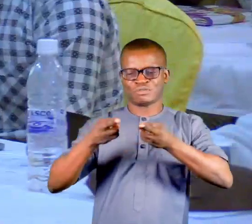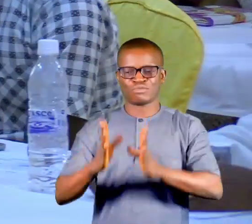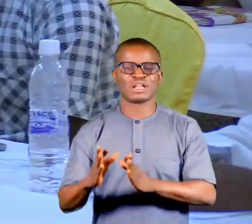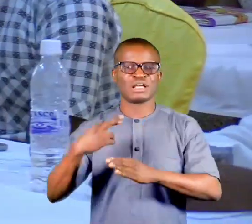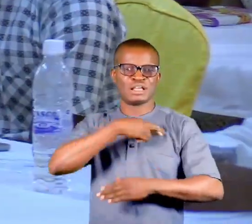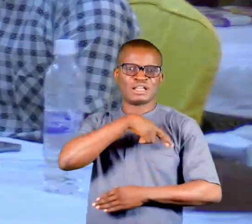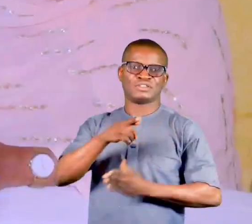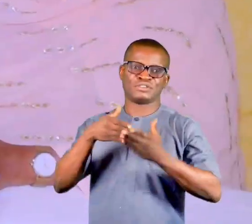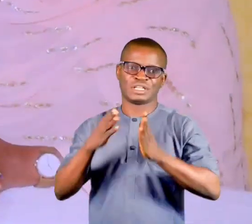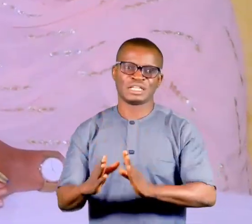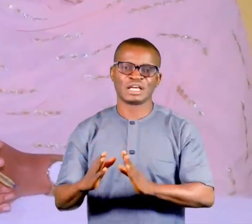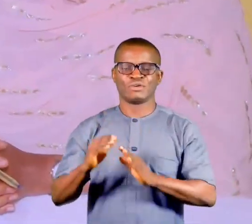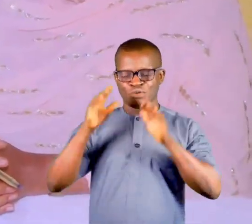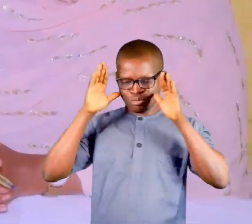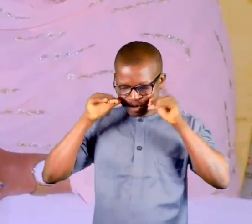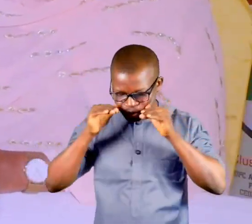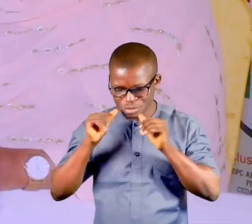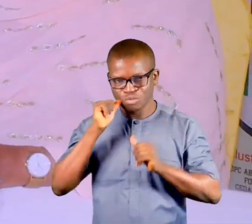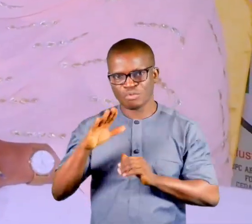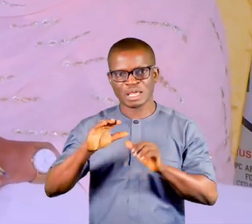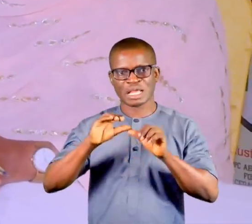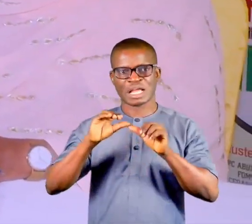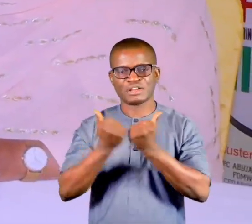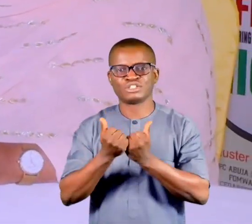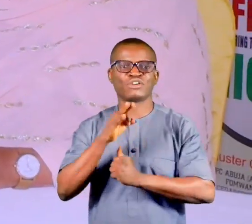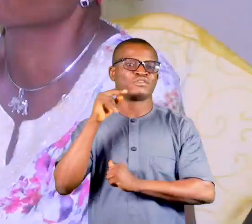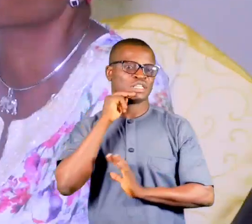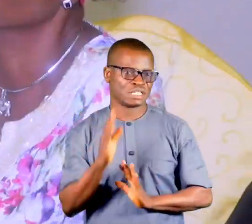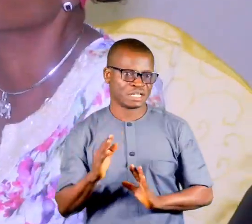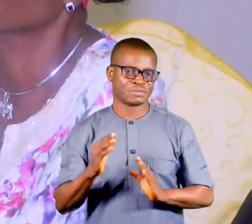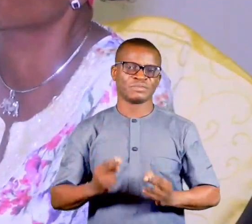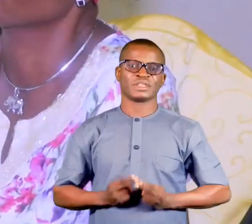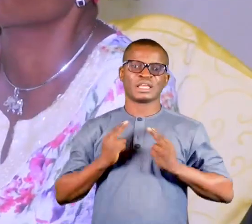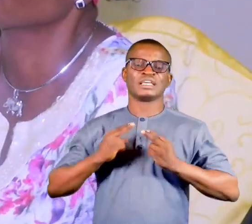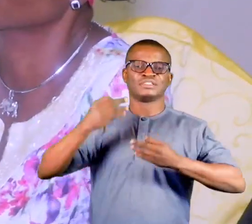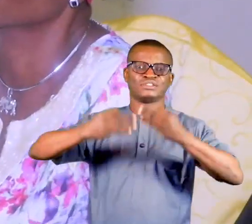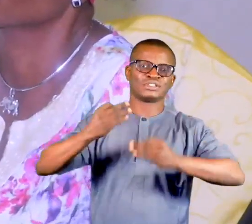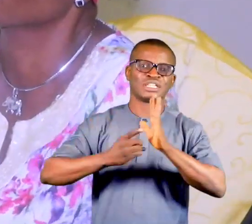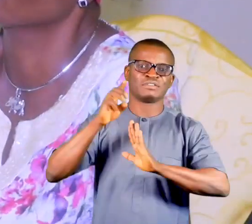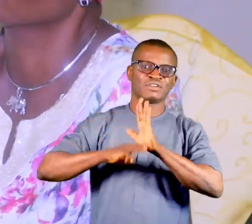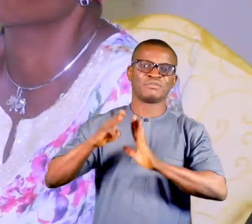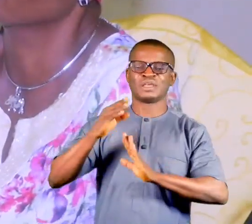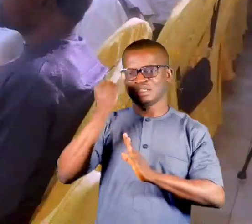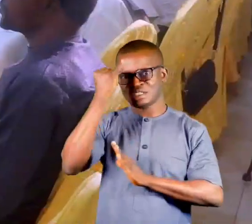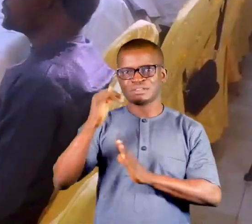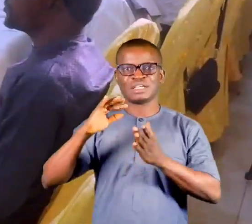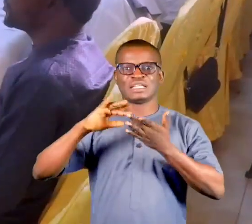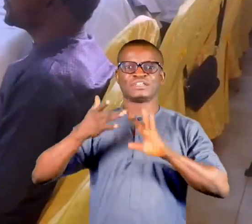religious leaders, the Federation of Muslim Women Association in Nigeria, the Health Justice Development and Peace Initiative,